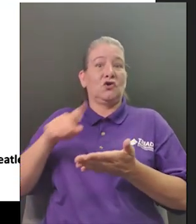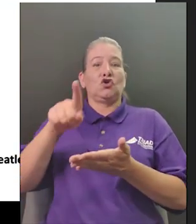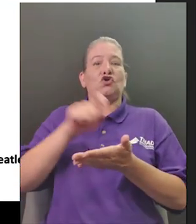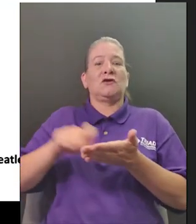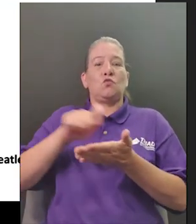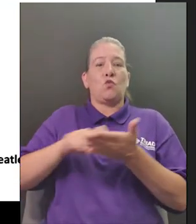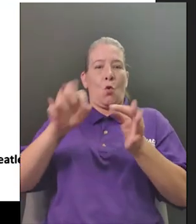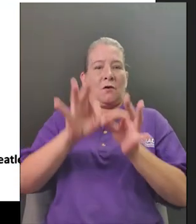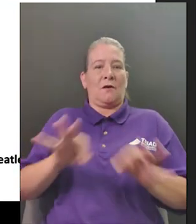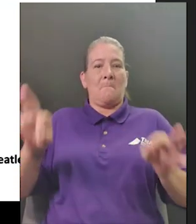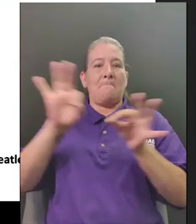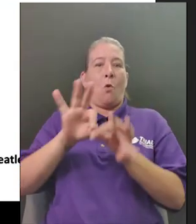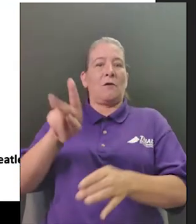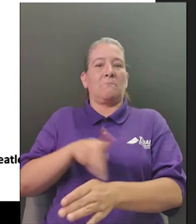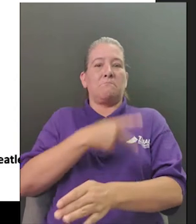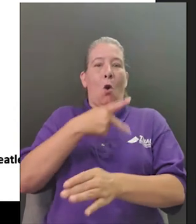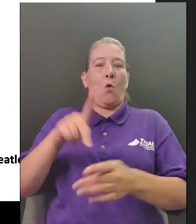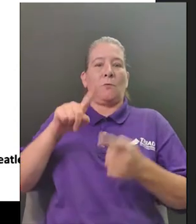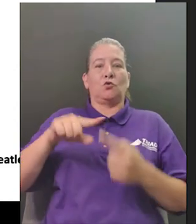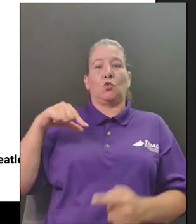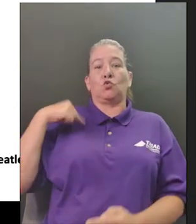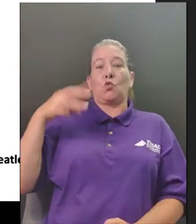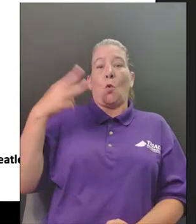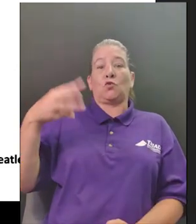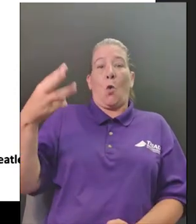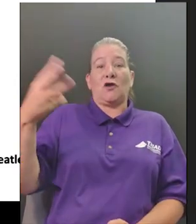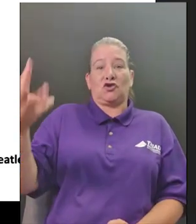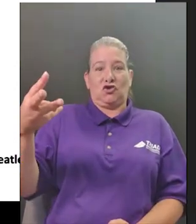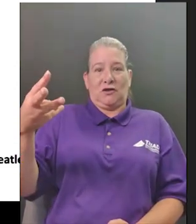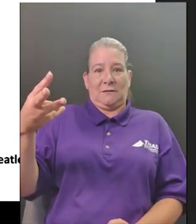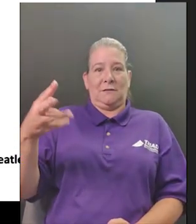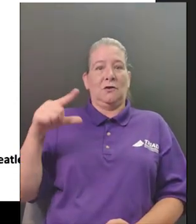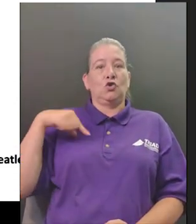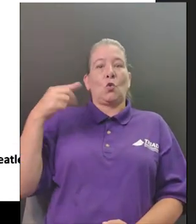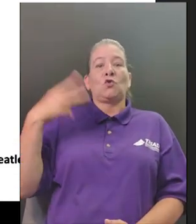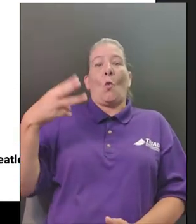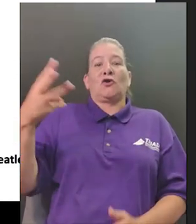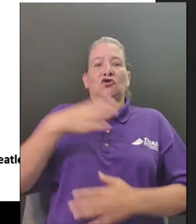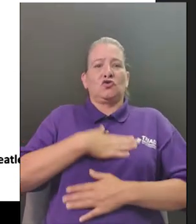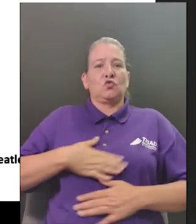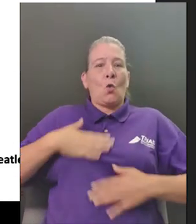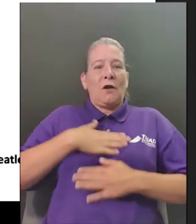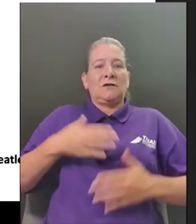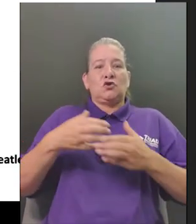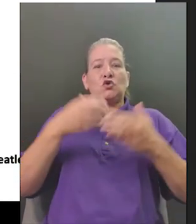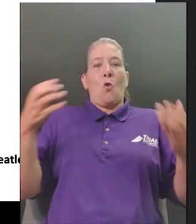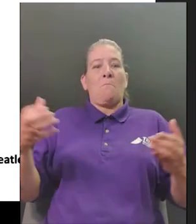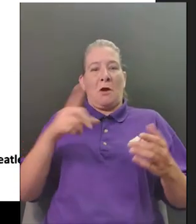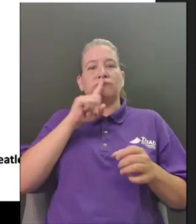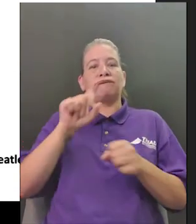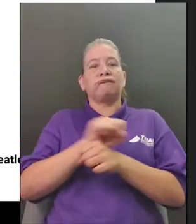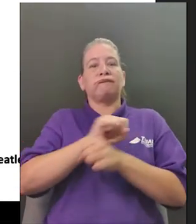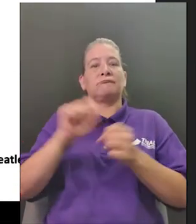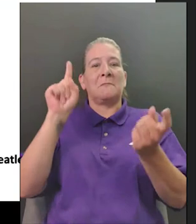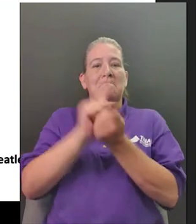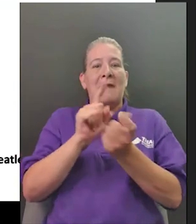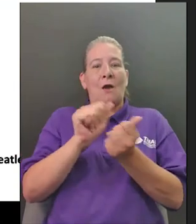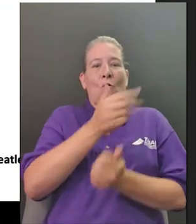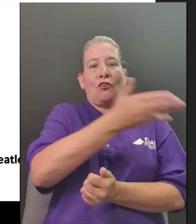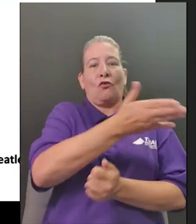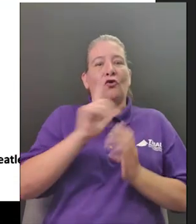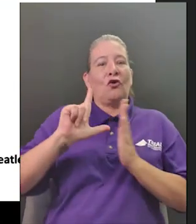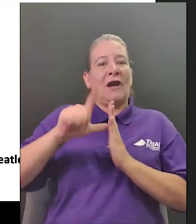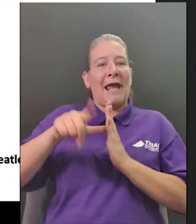how important it was for african americans to be seen um as people